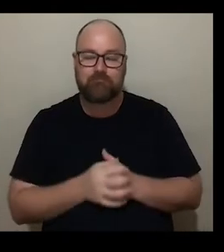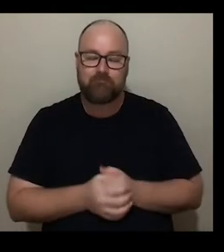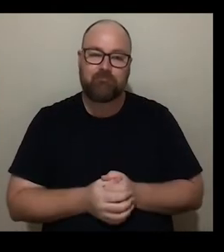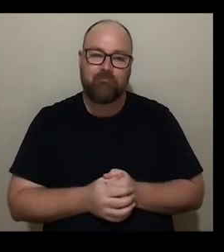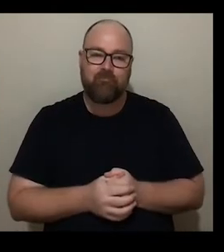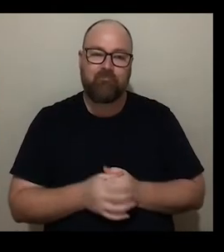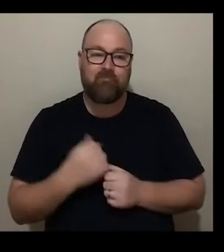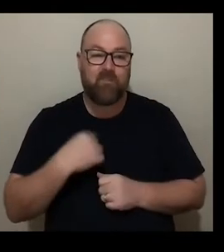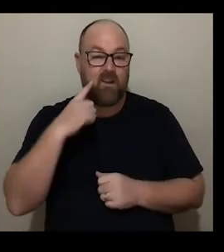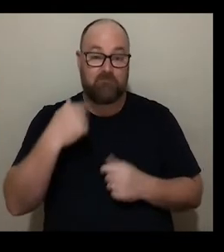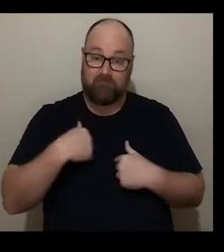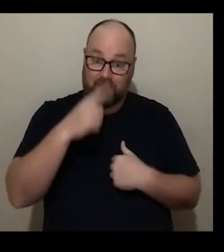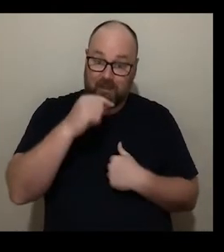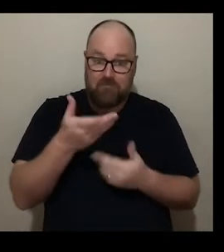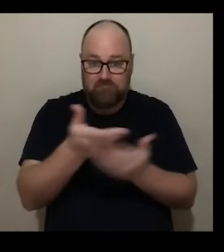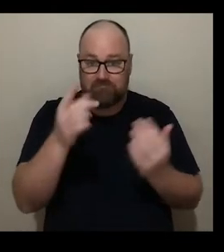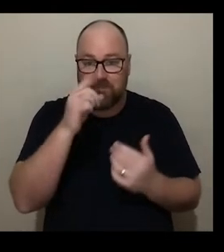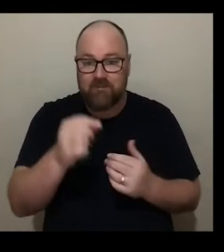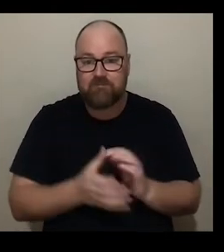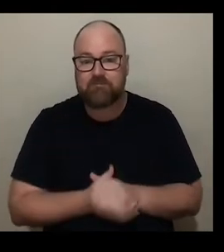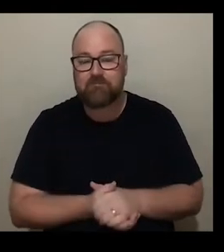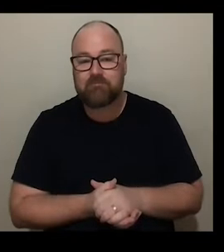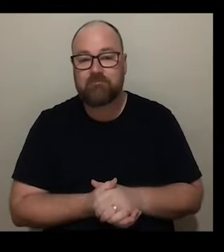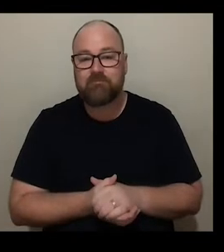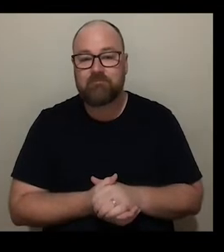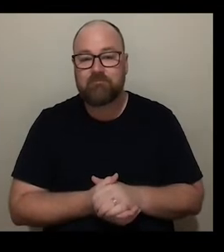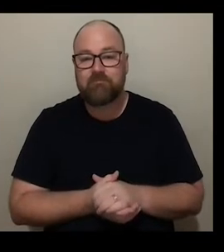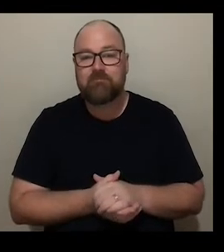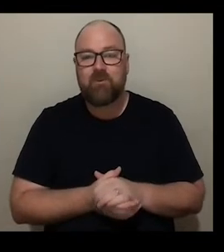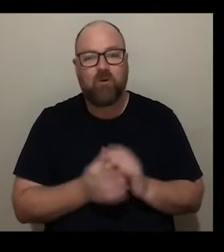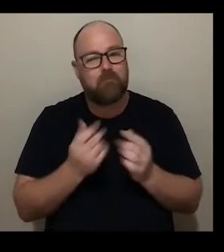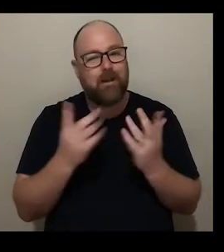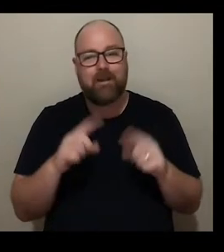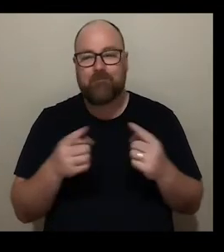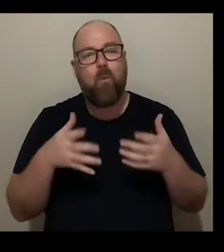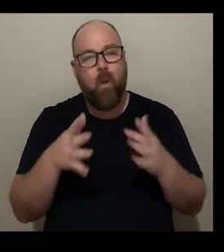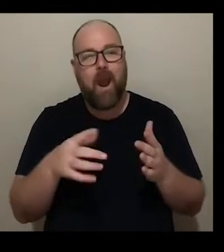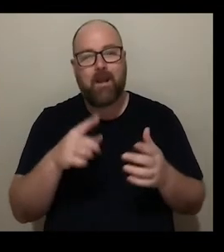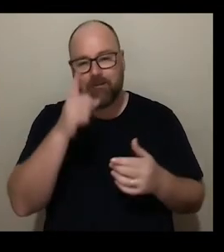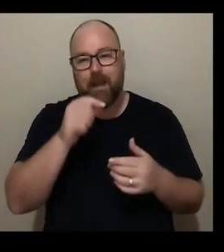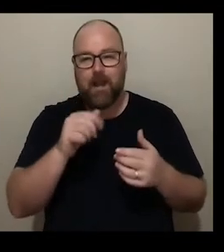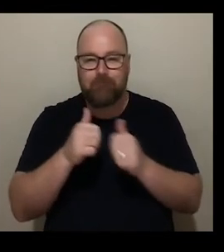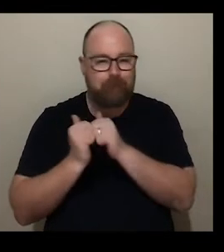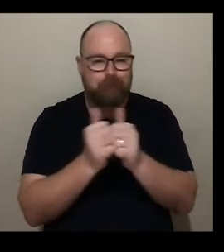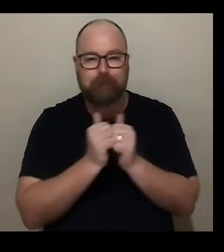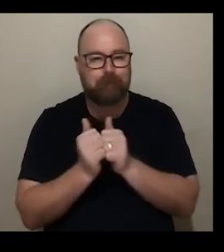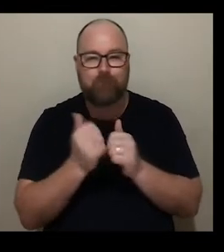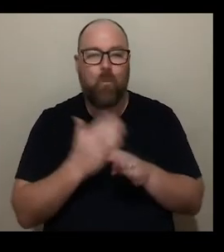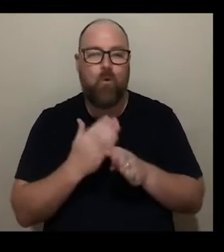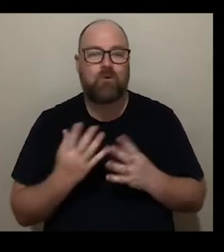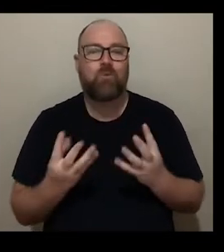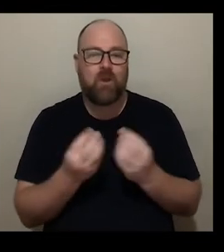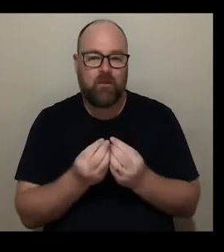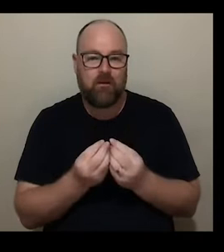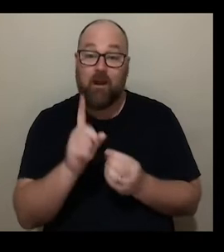to do it so I sort of think maybe other people can do that too so then there are loads of ways that you can work together and